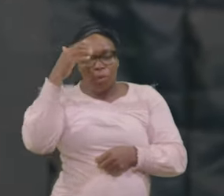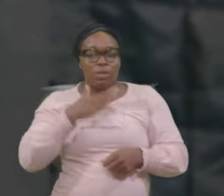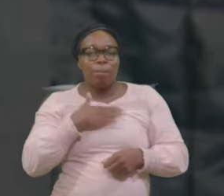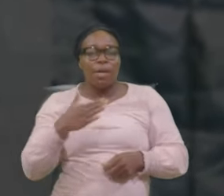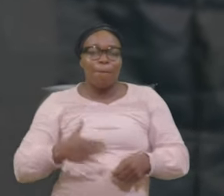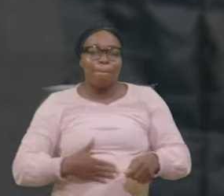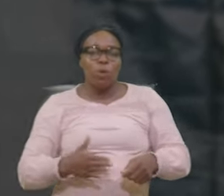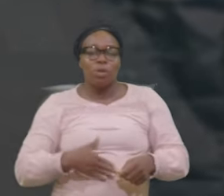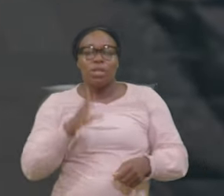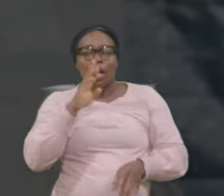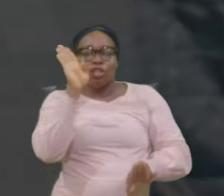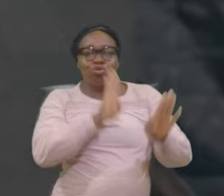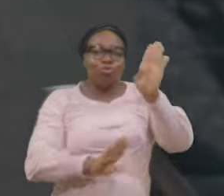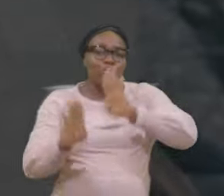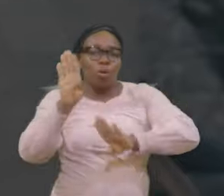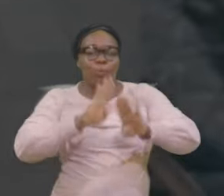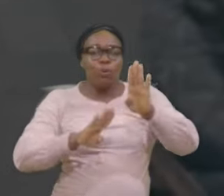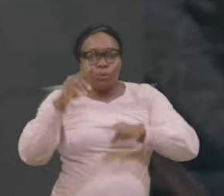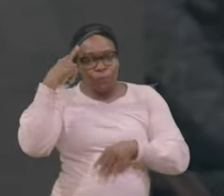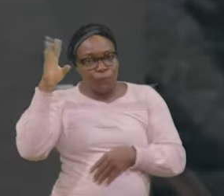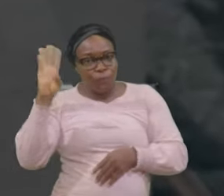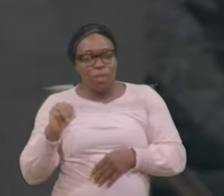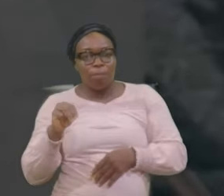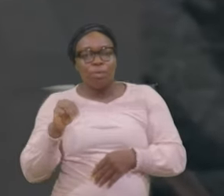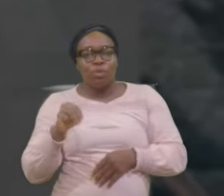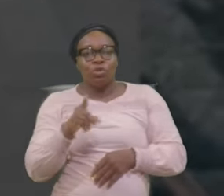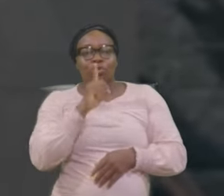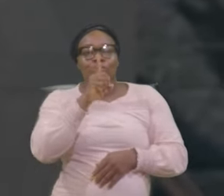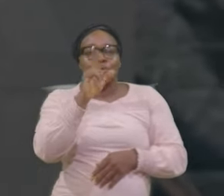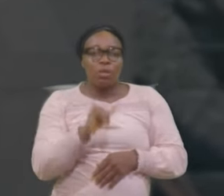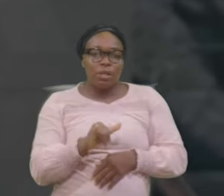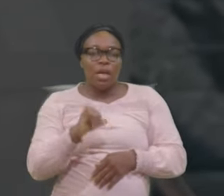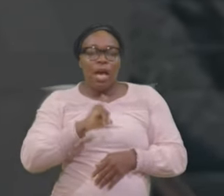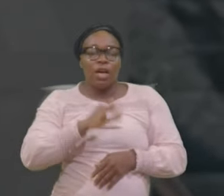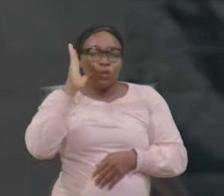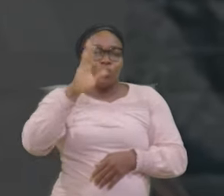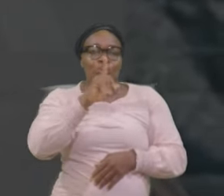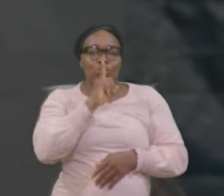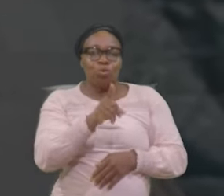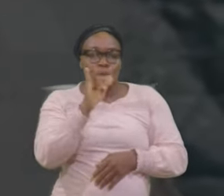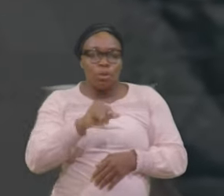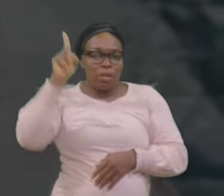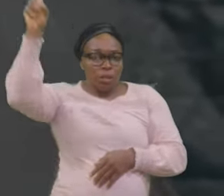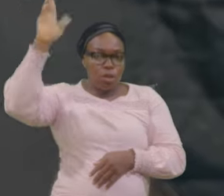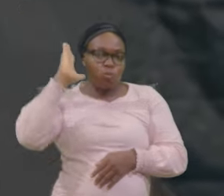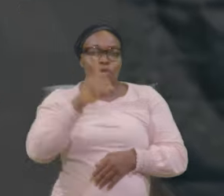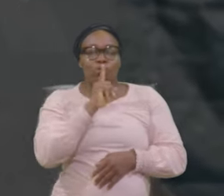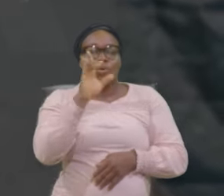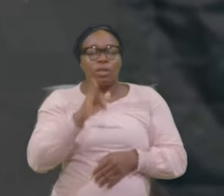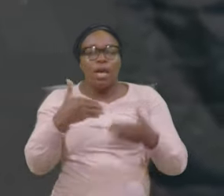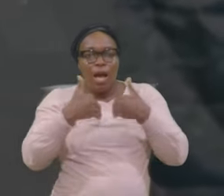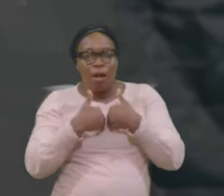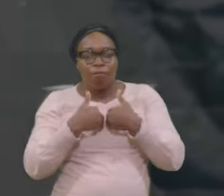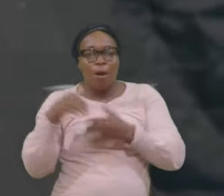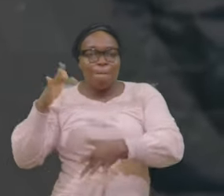I Will Surely I Will Surely I Will Surely Have Mercy Upon Him